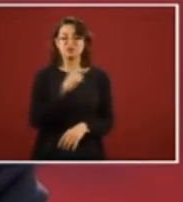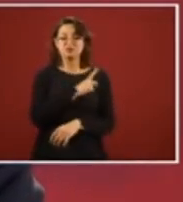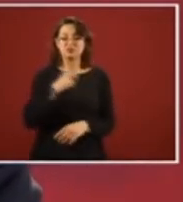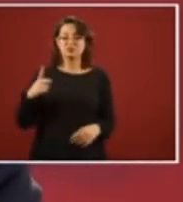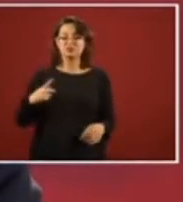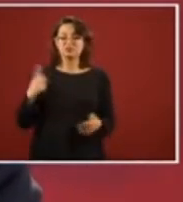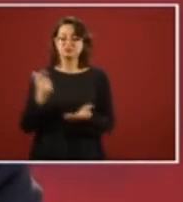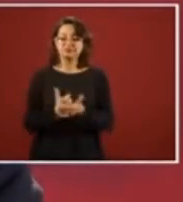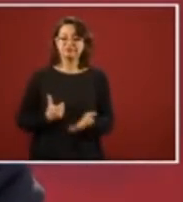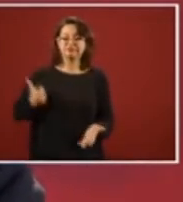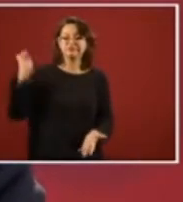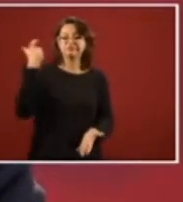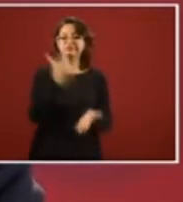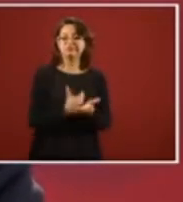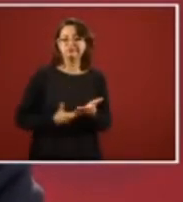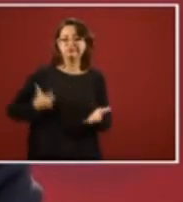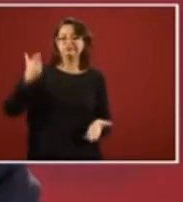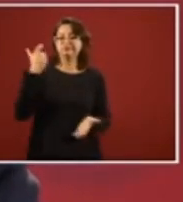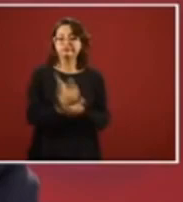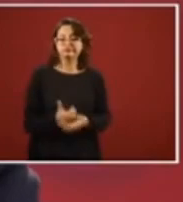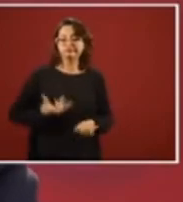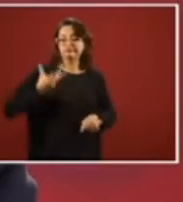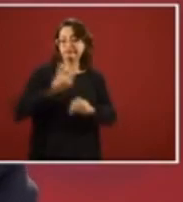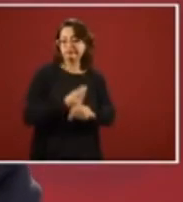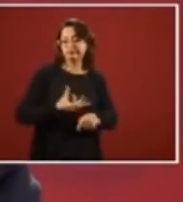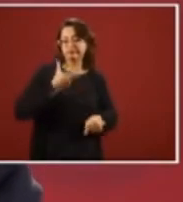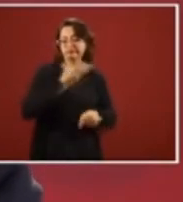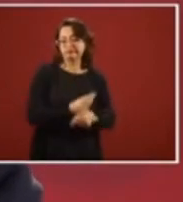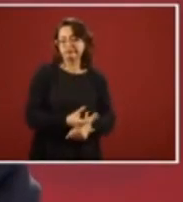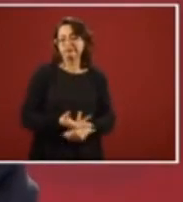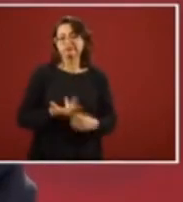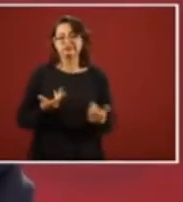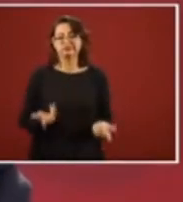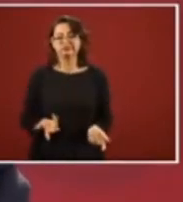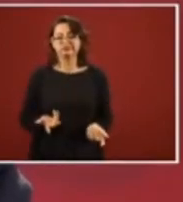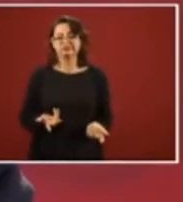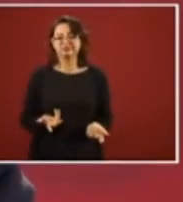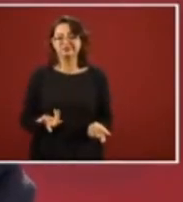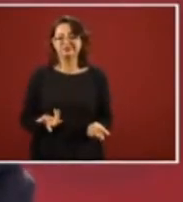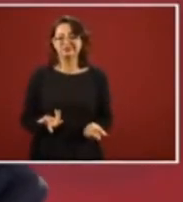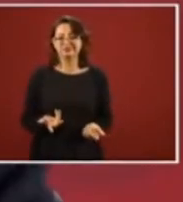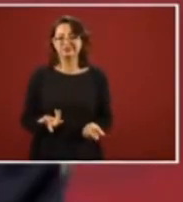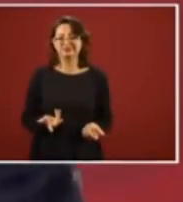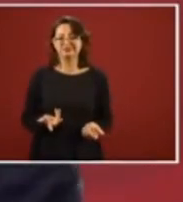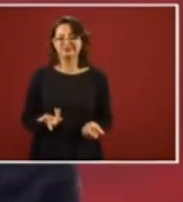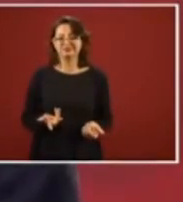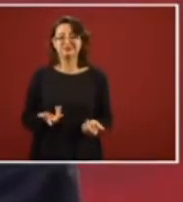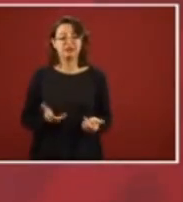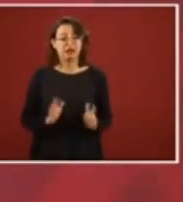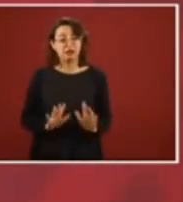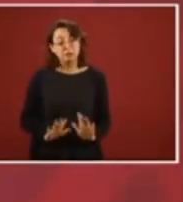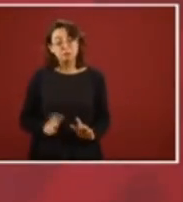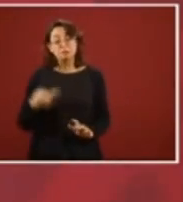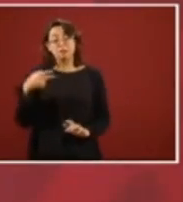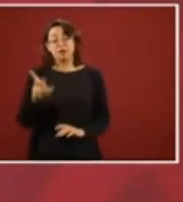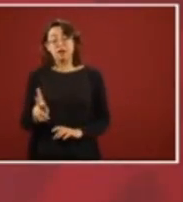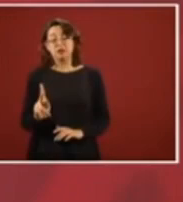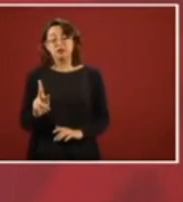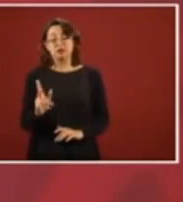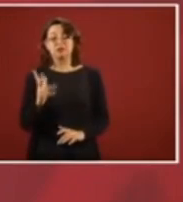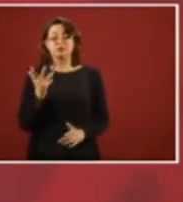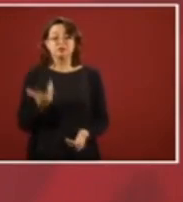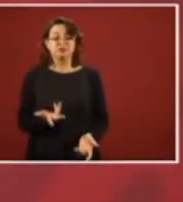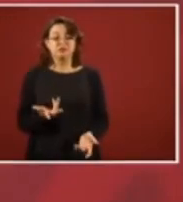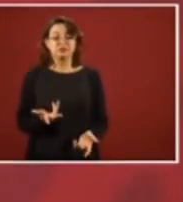Because you have to pay for maintenance, but of course, even just sitting there,